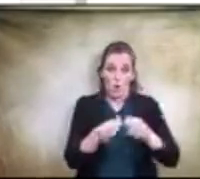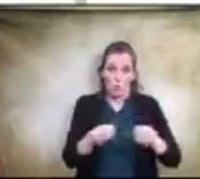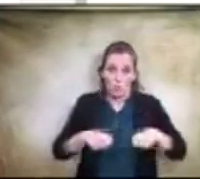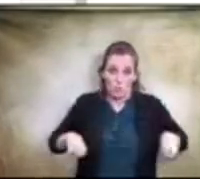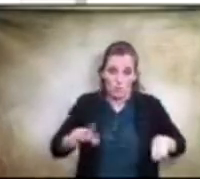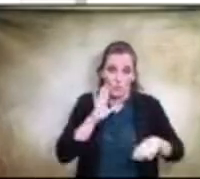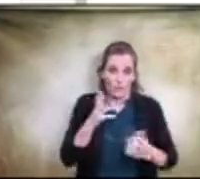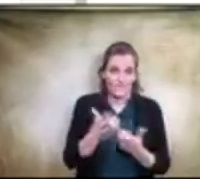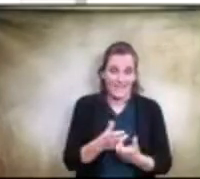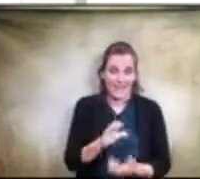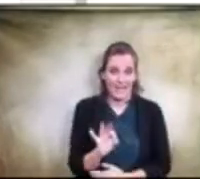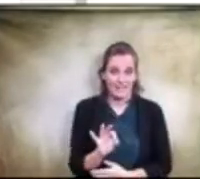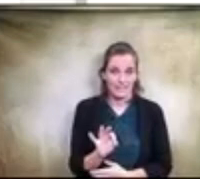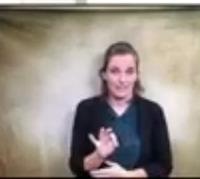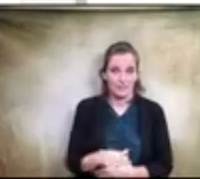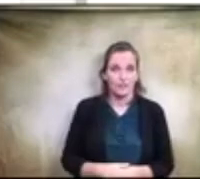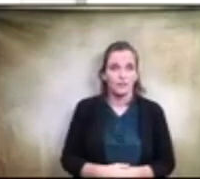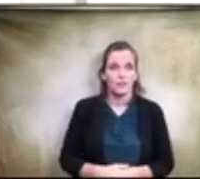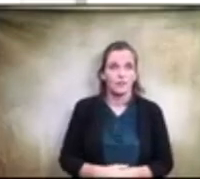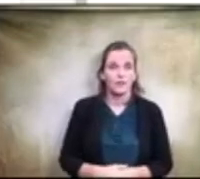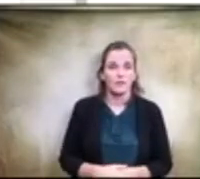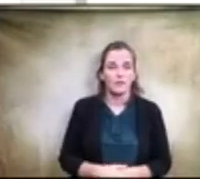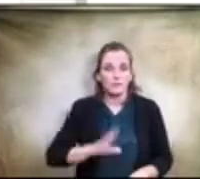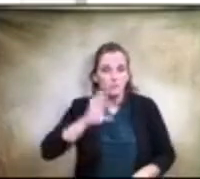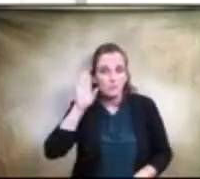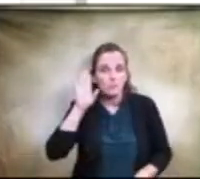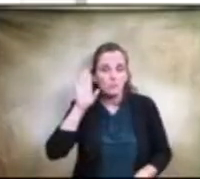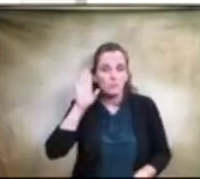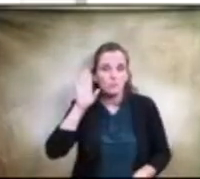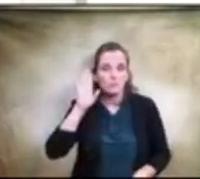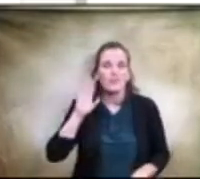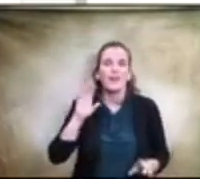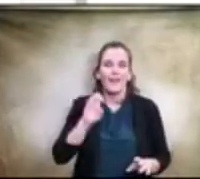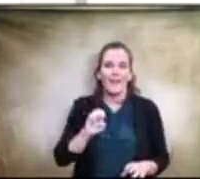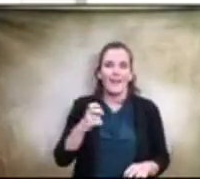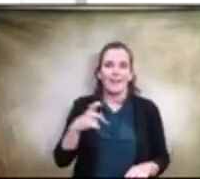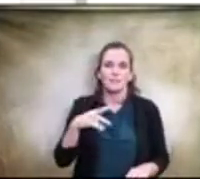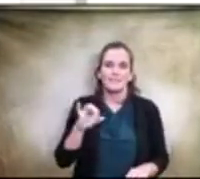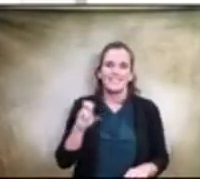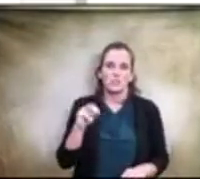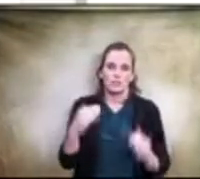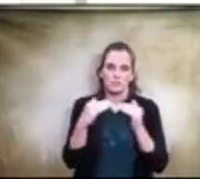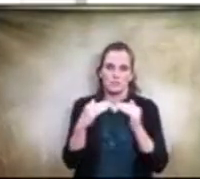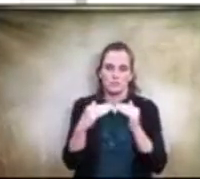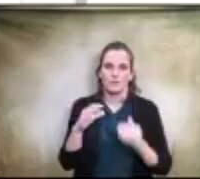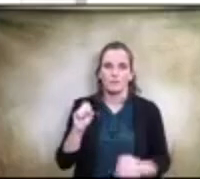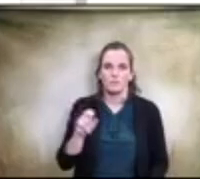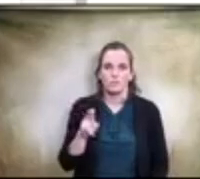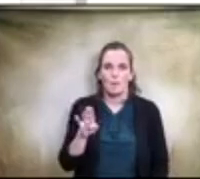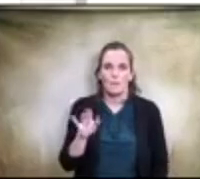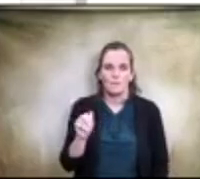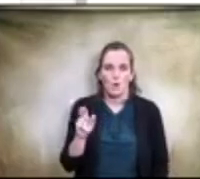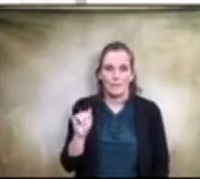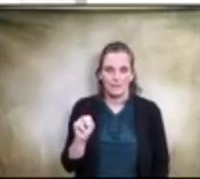uh an expedition is into a suburban so it would have three rows plus the driver and